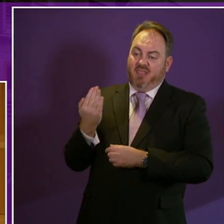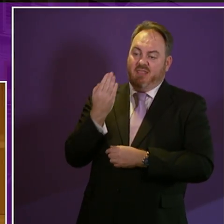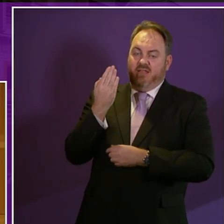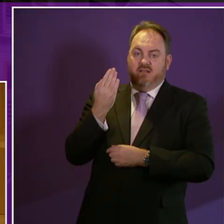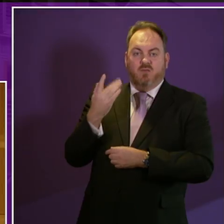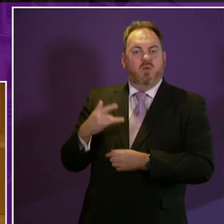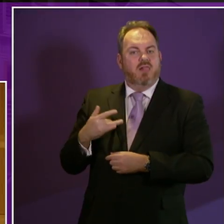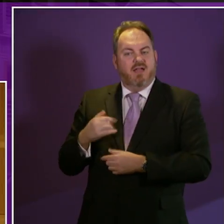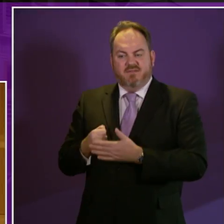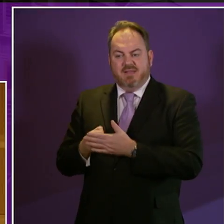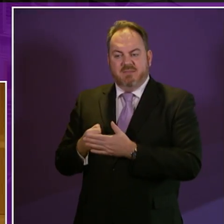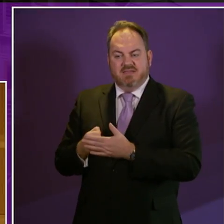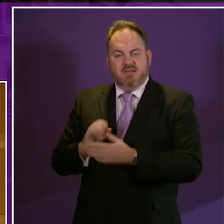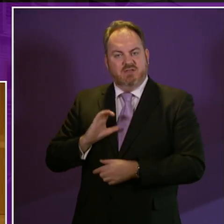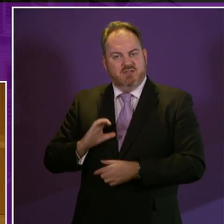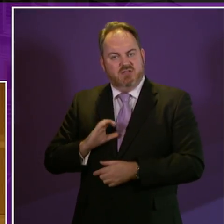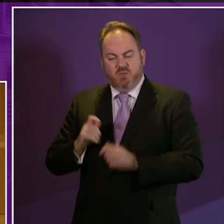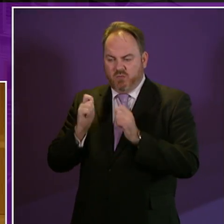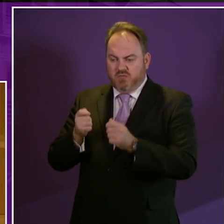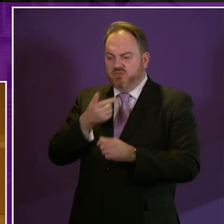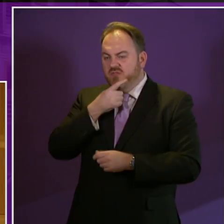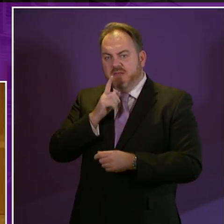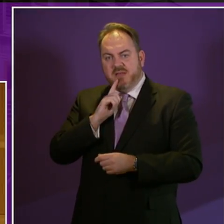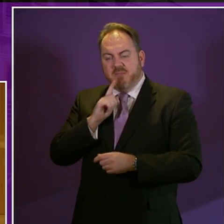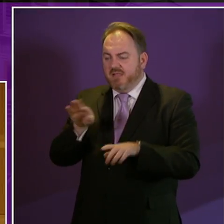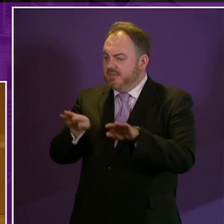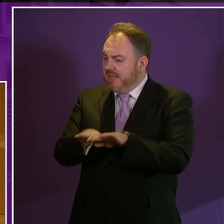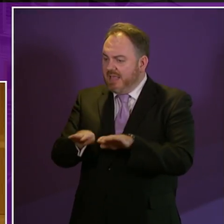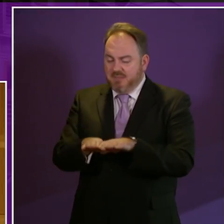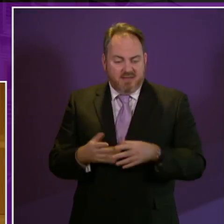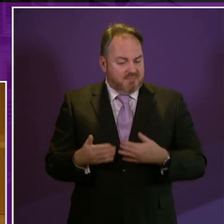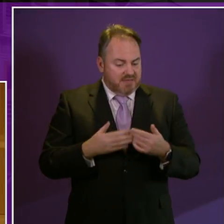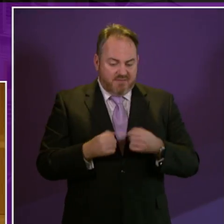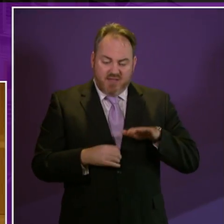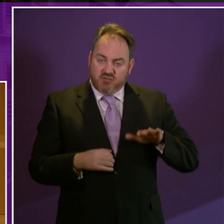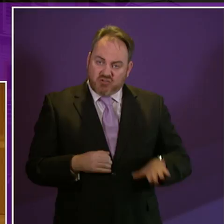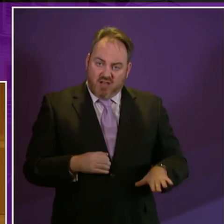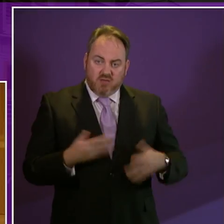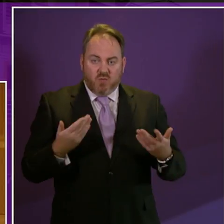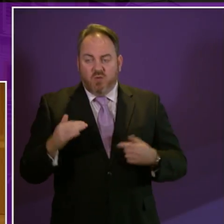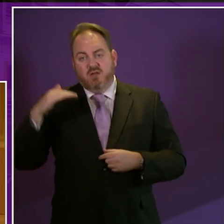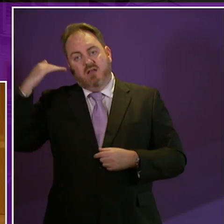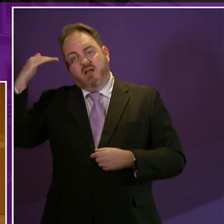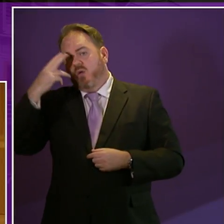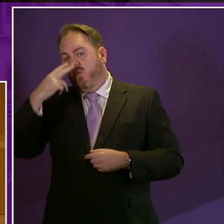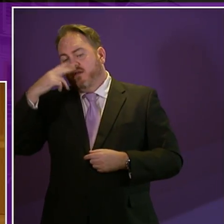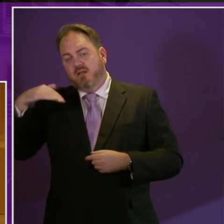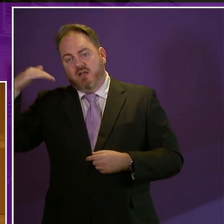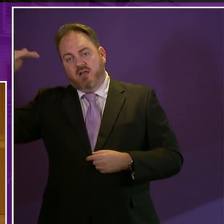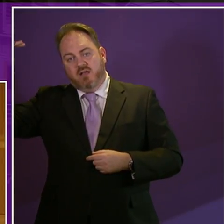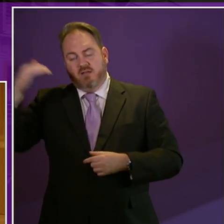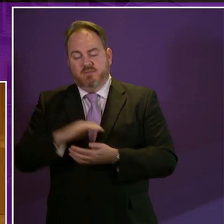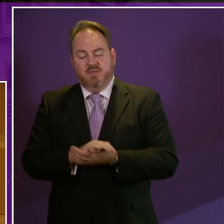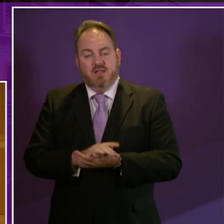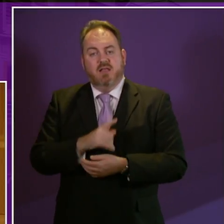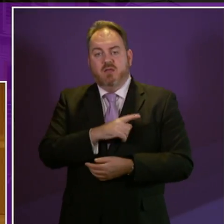limiting conditions we want to see parity between child and adult hospice care and also as the Scottish government takes administration